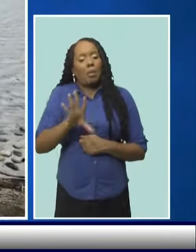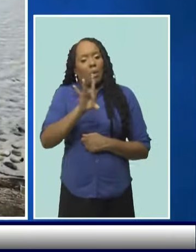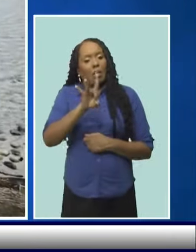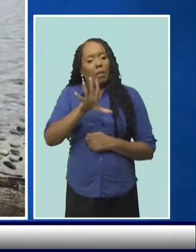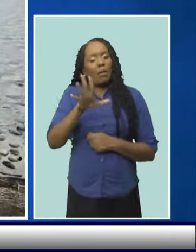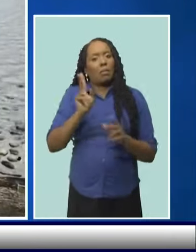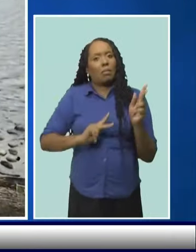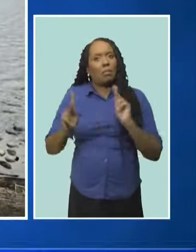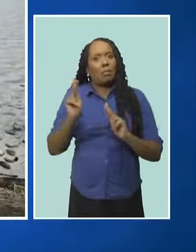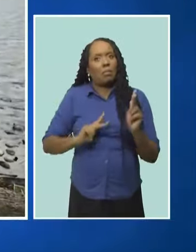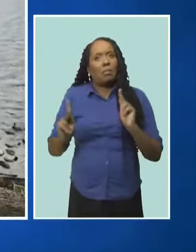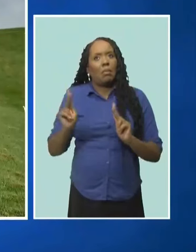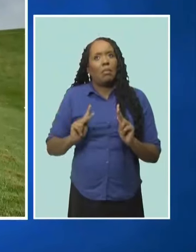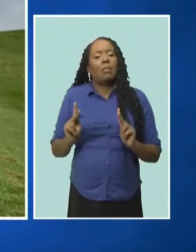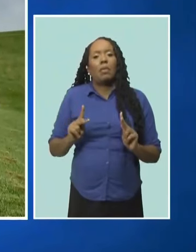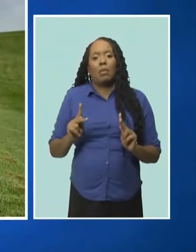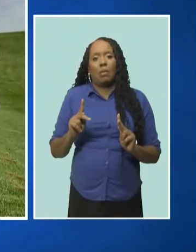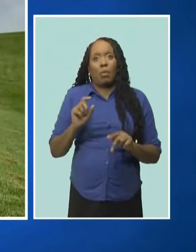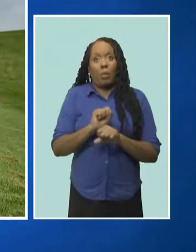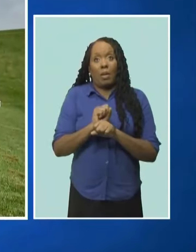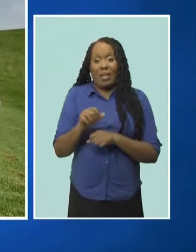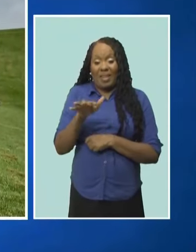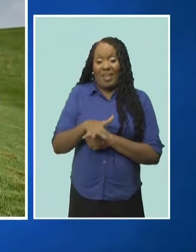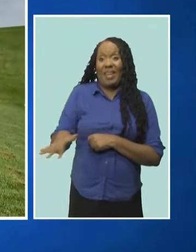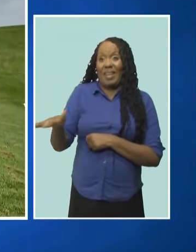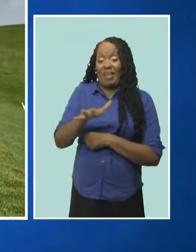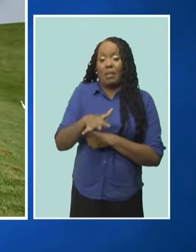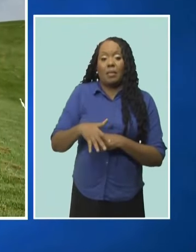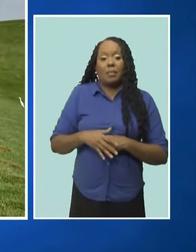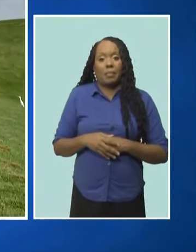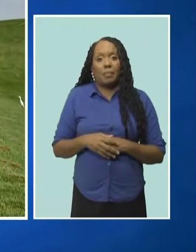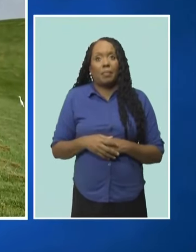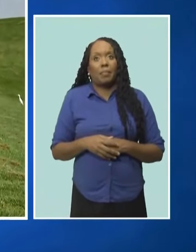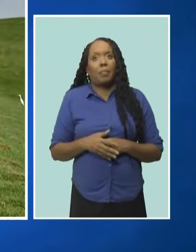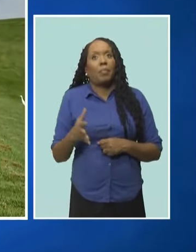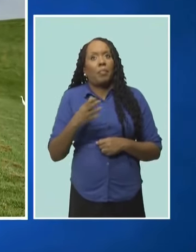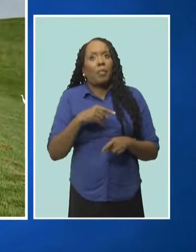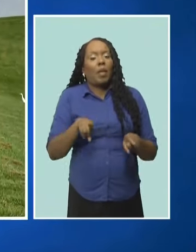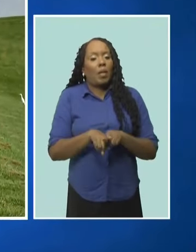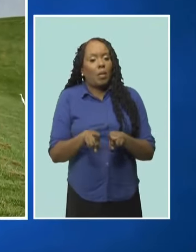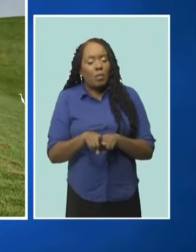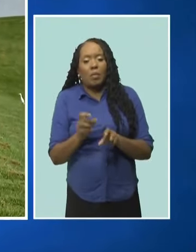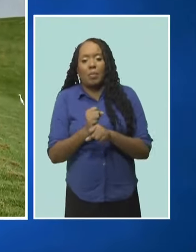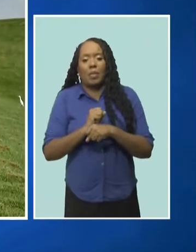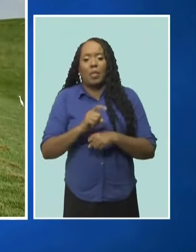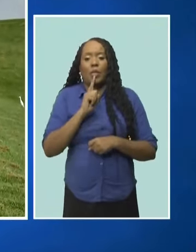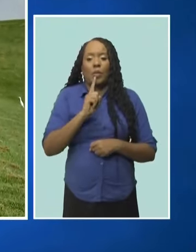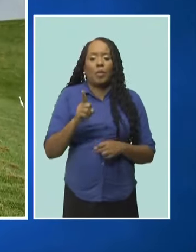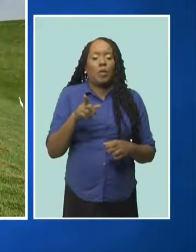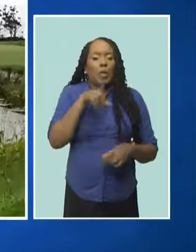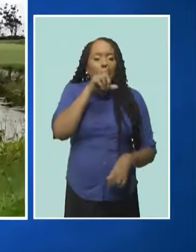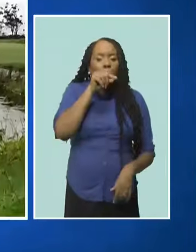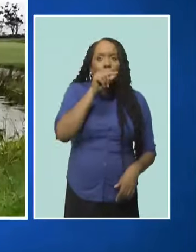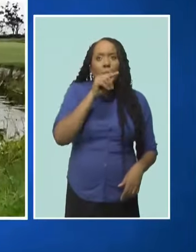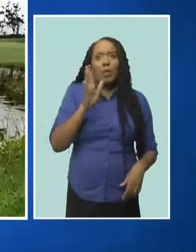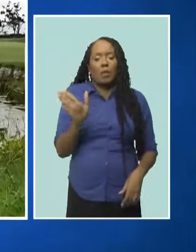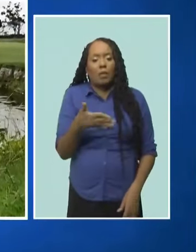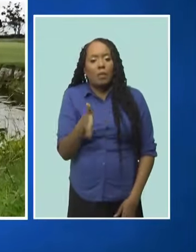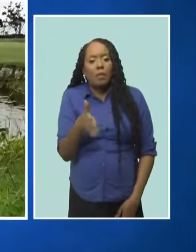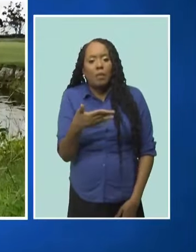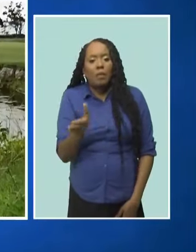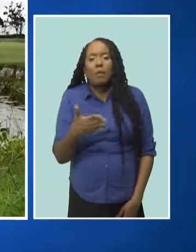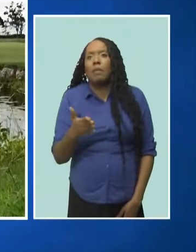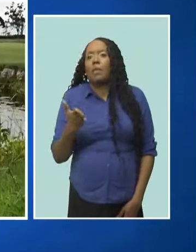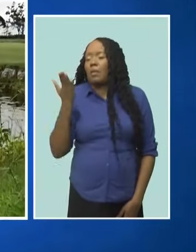people just maintaining the golf course. And encouraging the reproduction of wildlife and breeding of fish on its